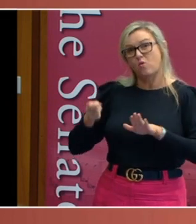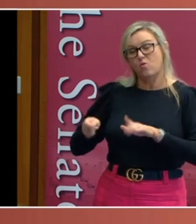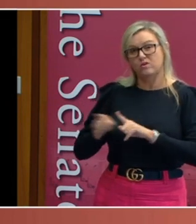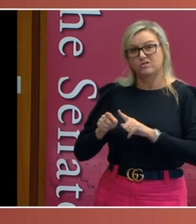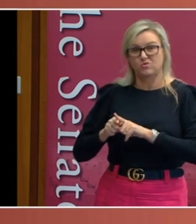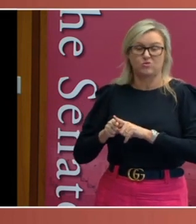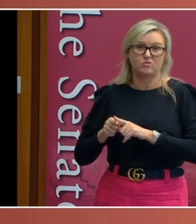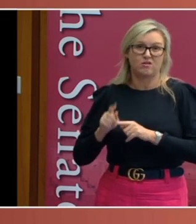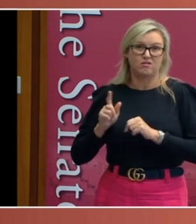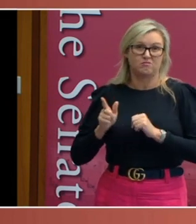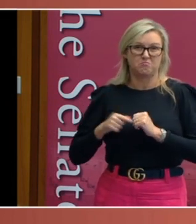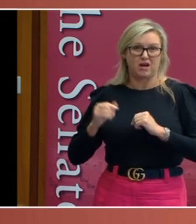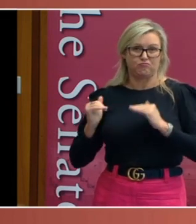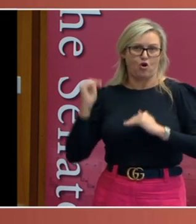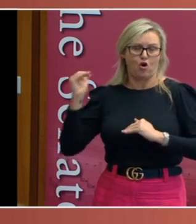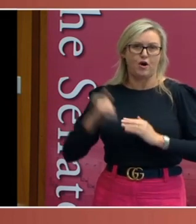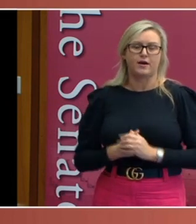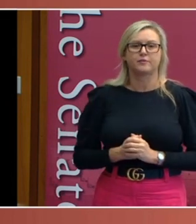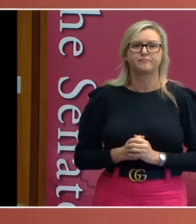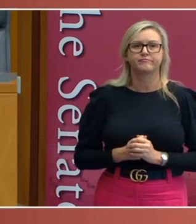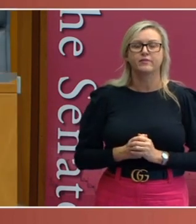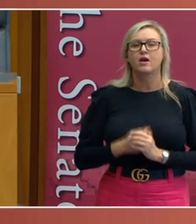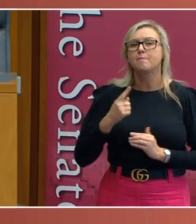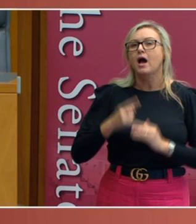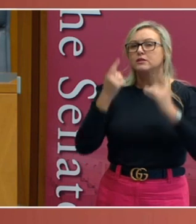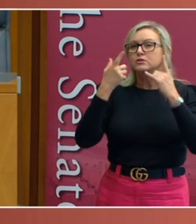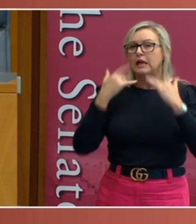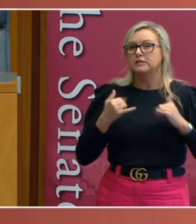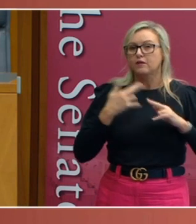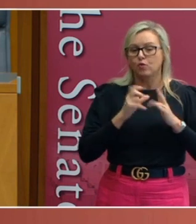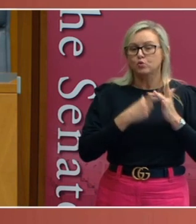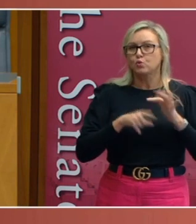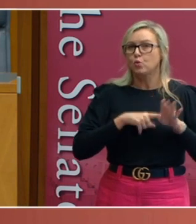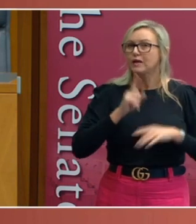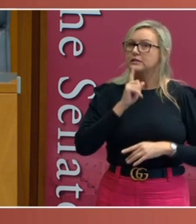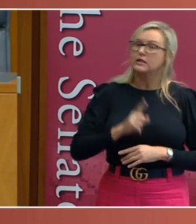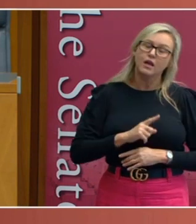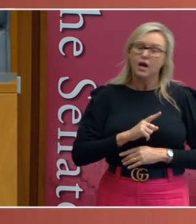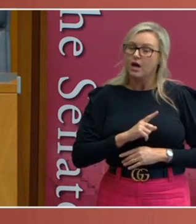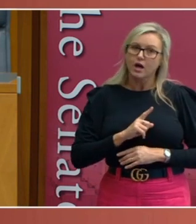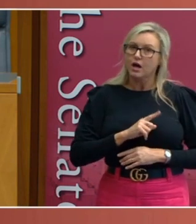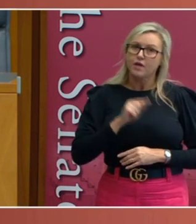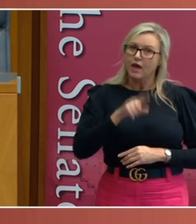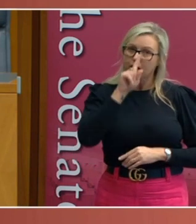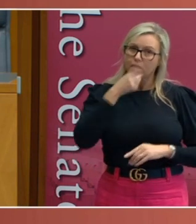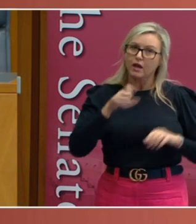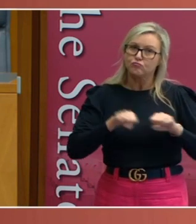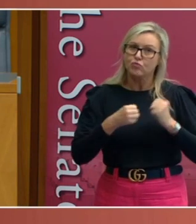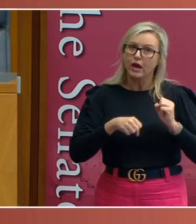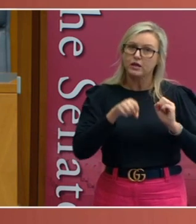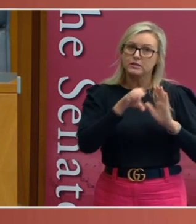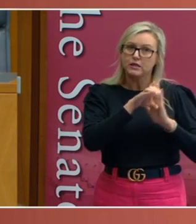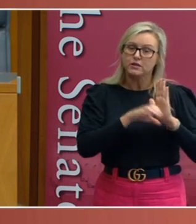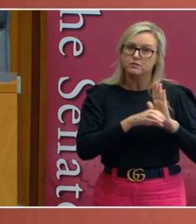by a former politician, Thomas Hughes, who argued that the law was invalid because of breach section 92 of the Constitution,